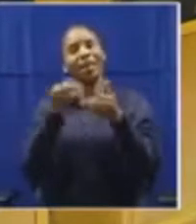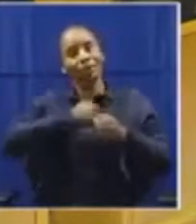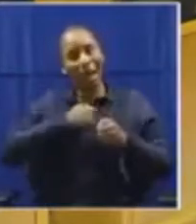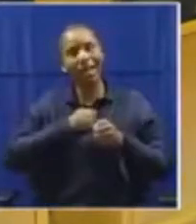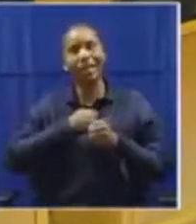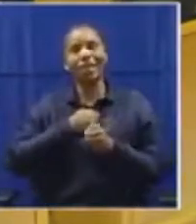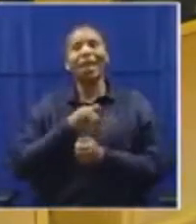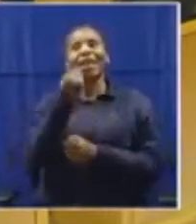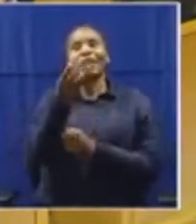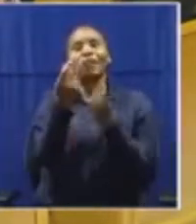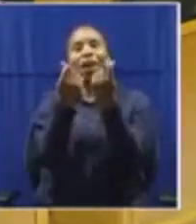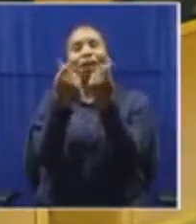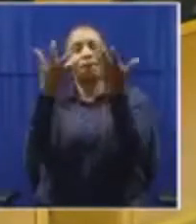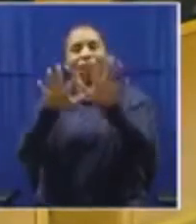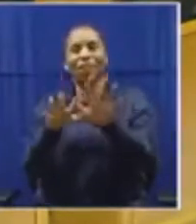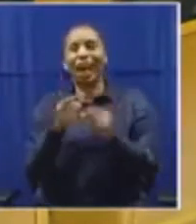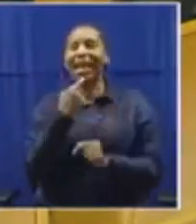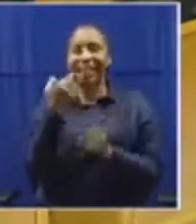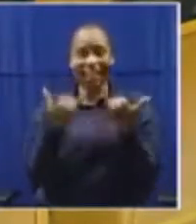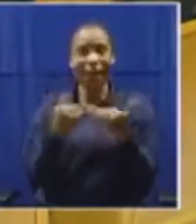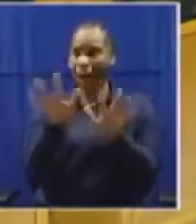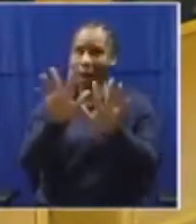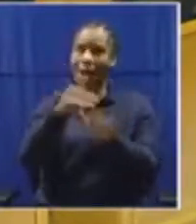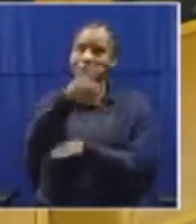The Honorable the President.